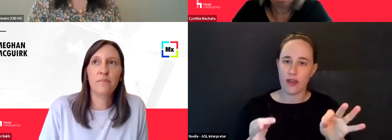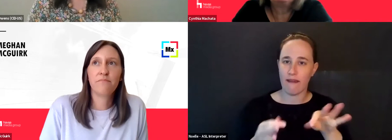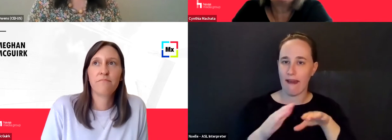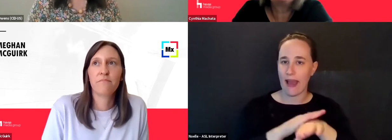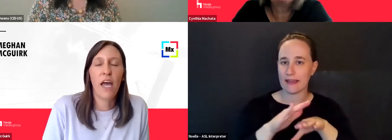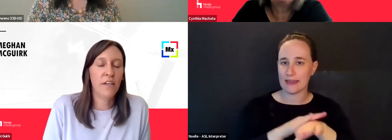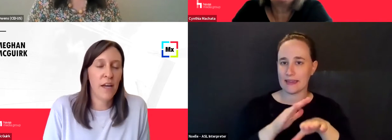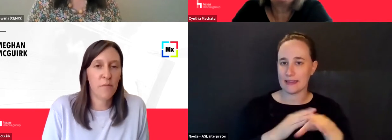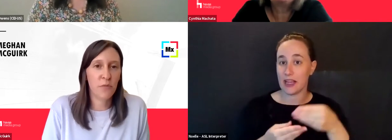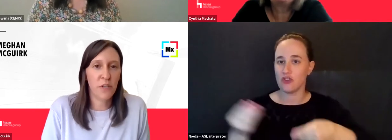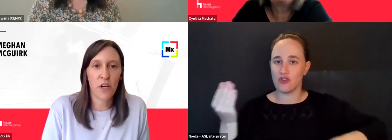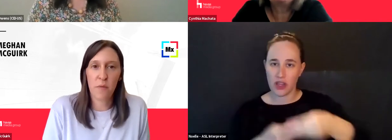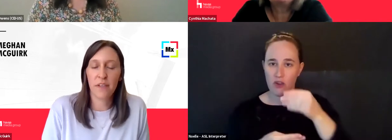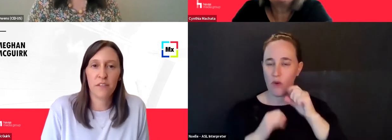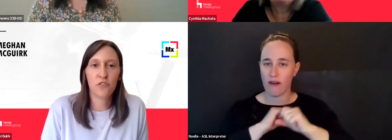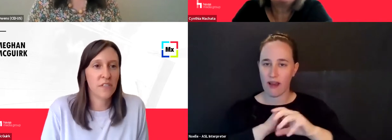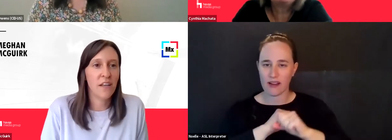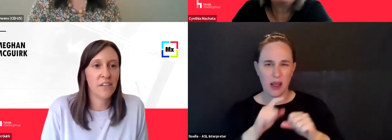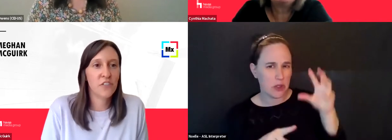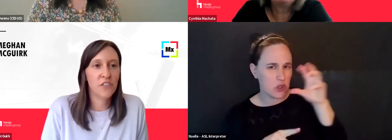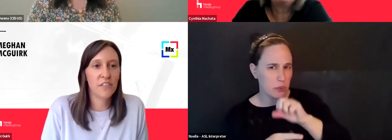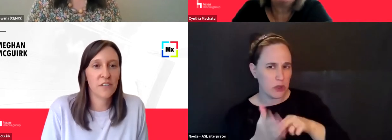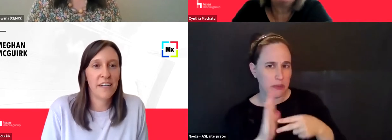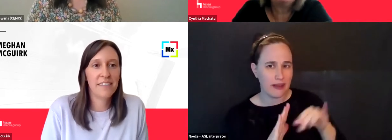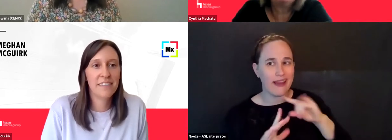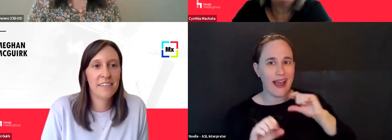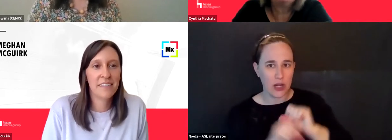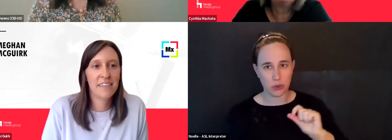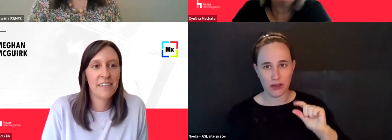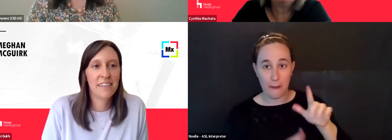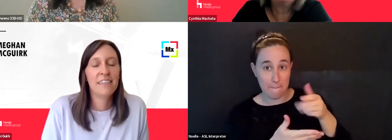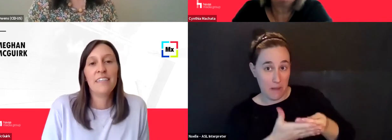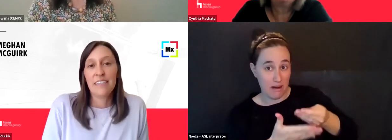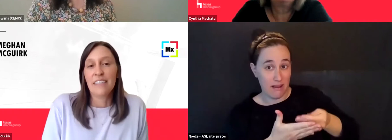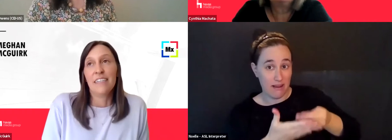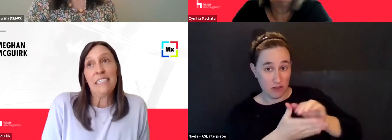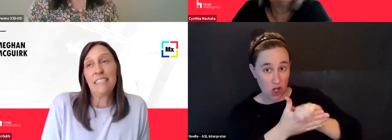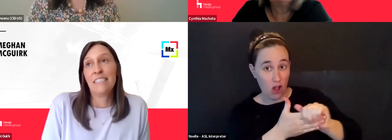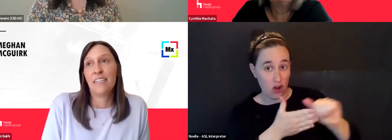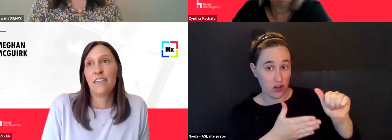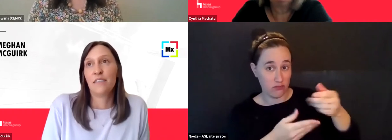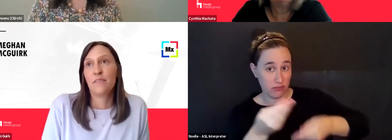Um, and I, I'm assuming you were talking about like a strict dollar exchange, right? Yes. Yes.